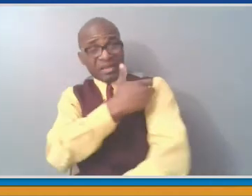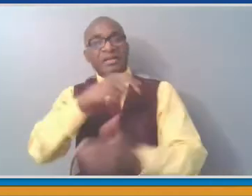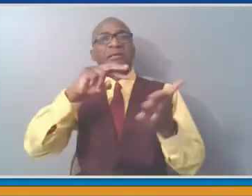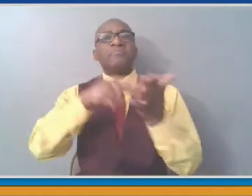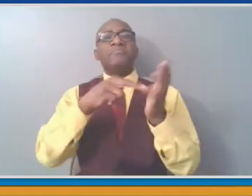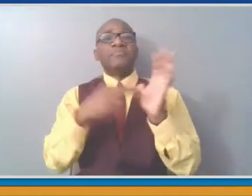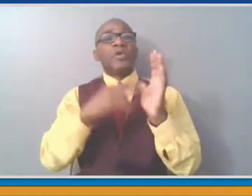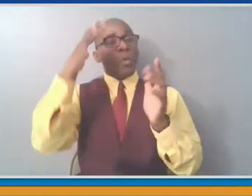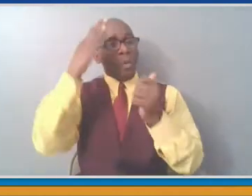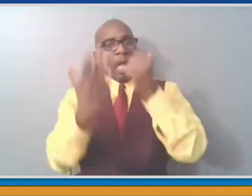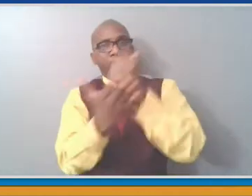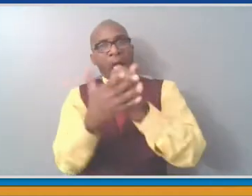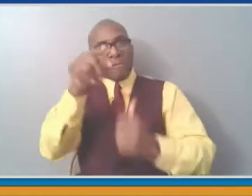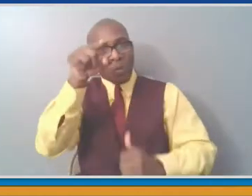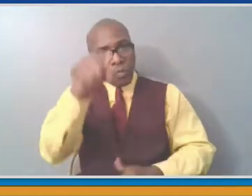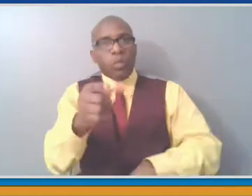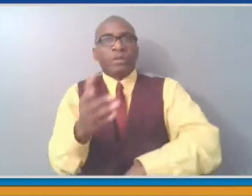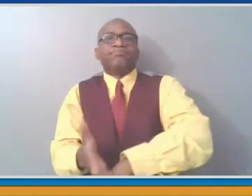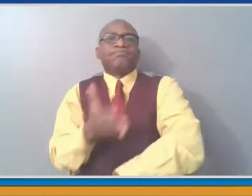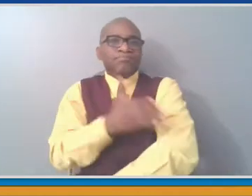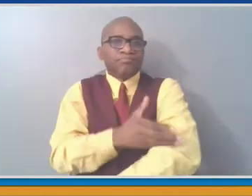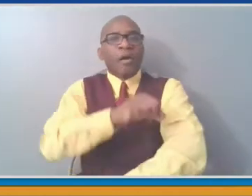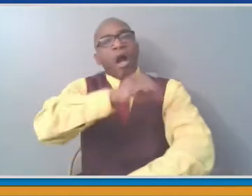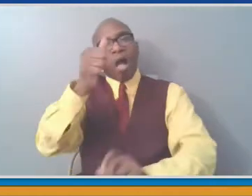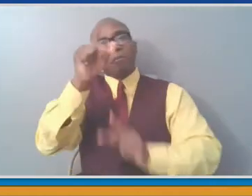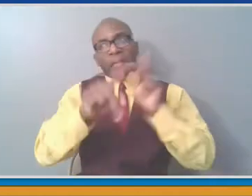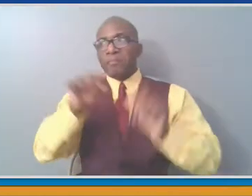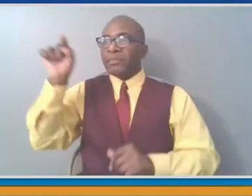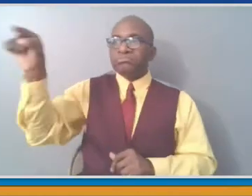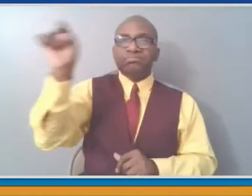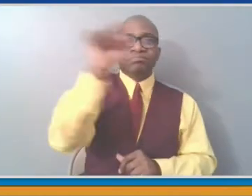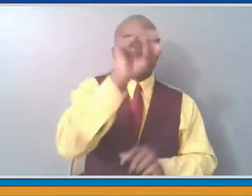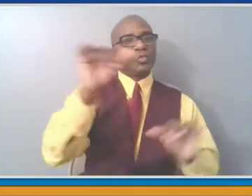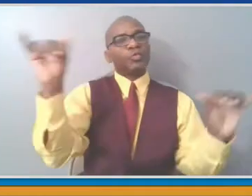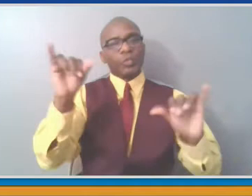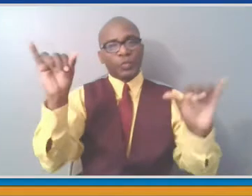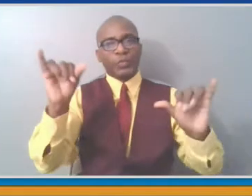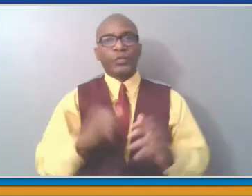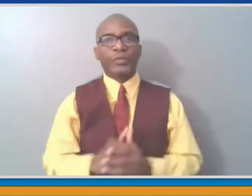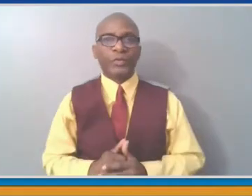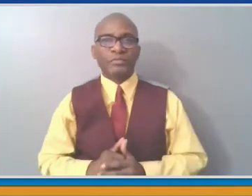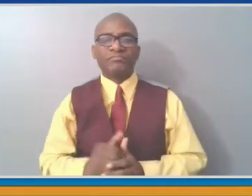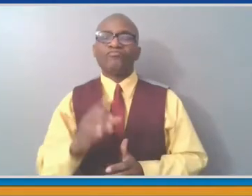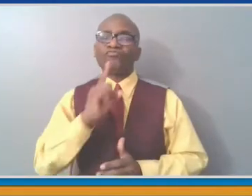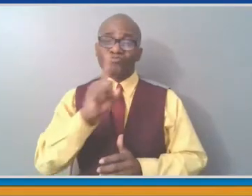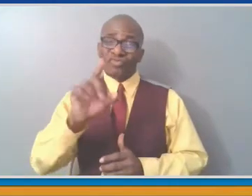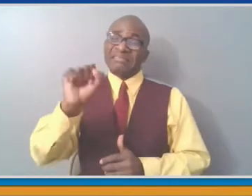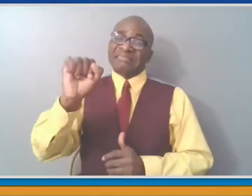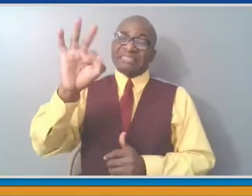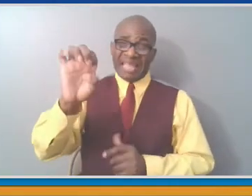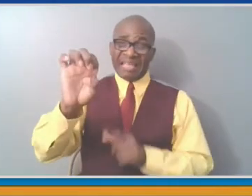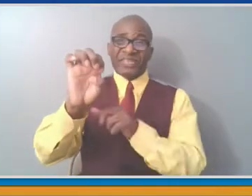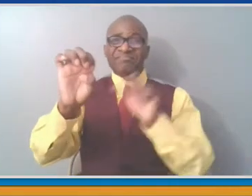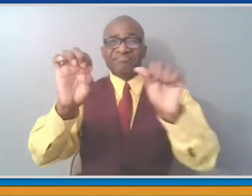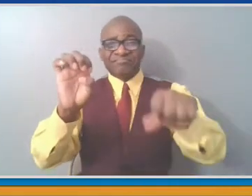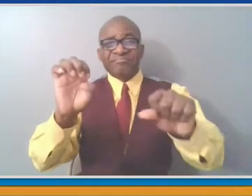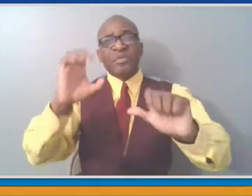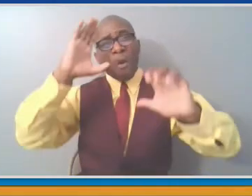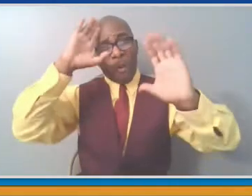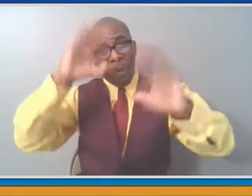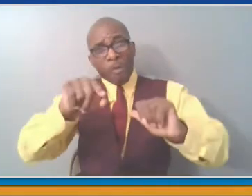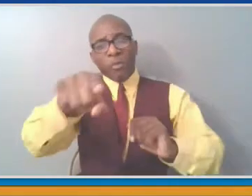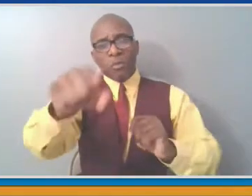to make sure we get to herd immunity. So I hope that message will be propagated by everyone. It will be heard loud and clear.